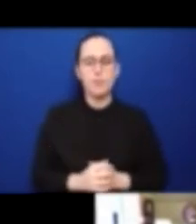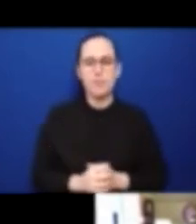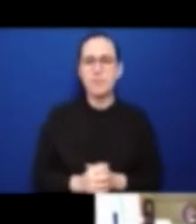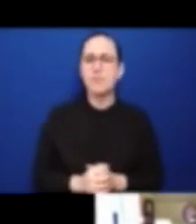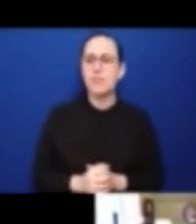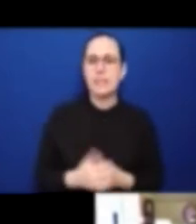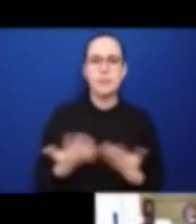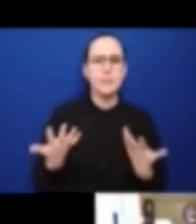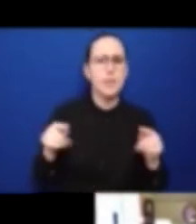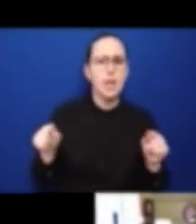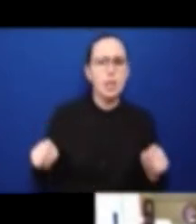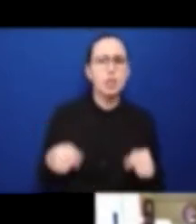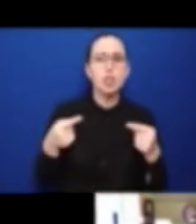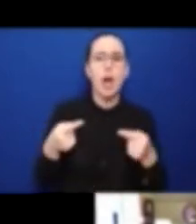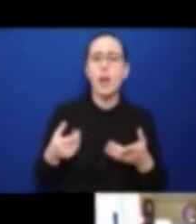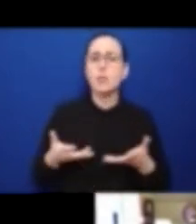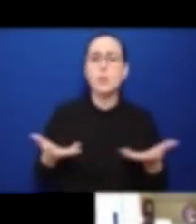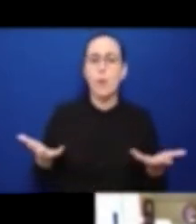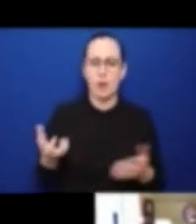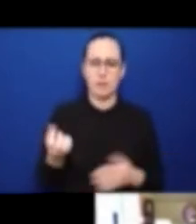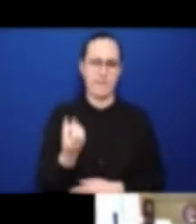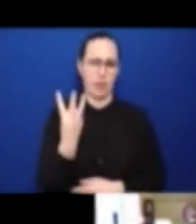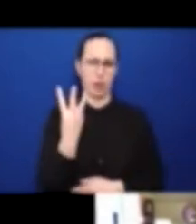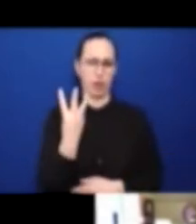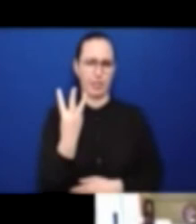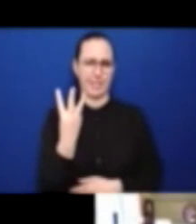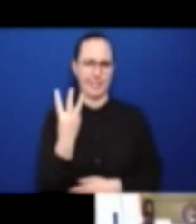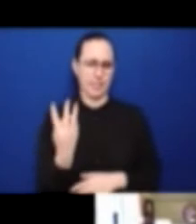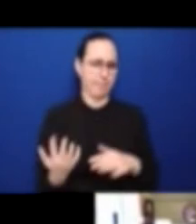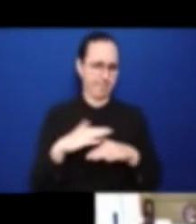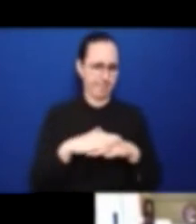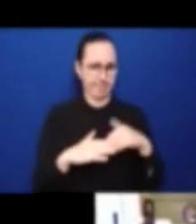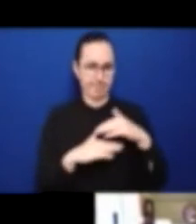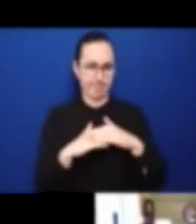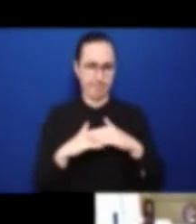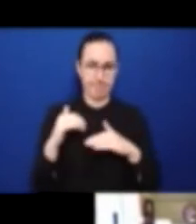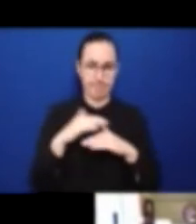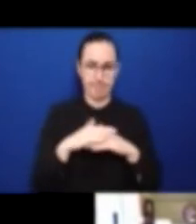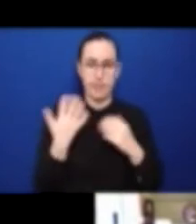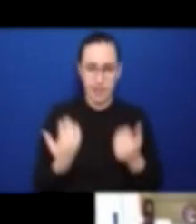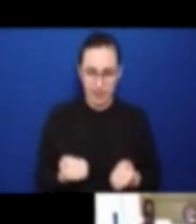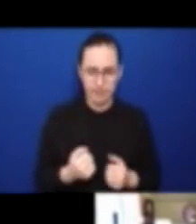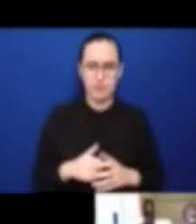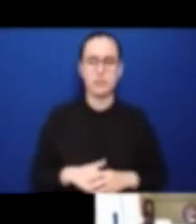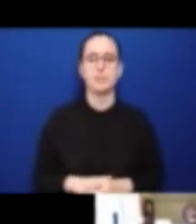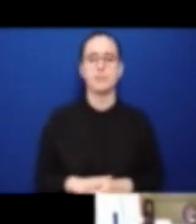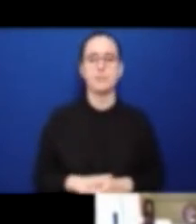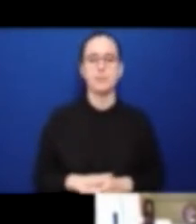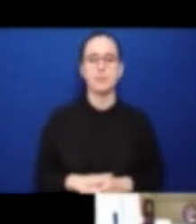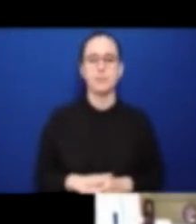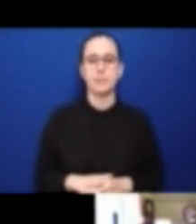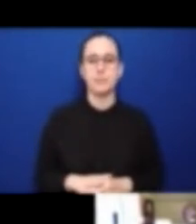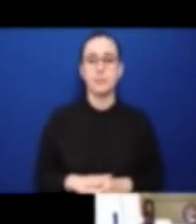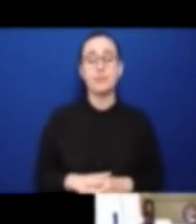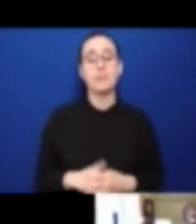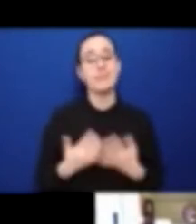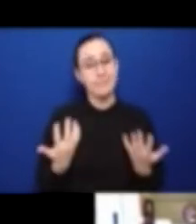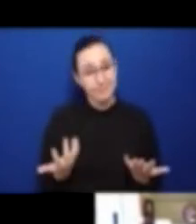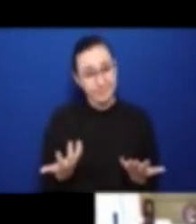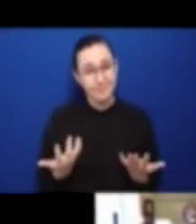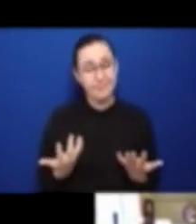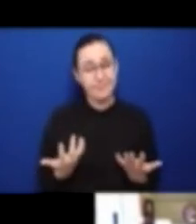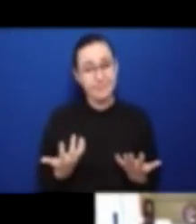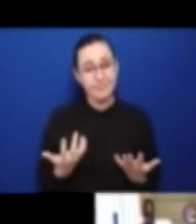saw it, we knew that we had a sort of steep mountain to climb. And that